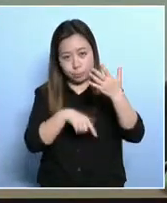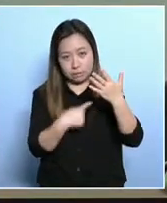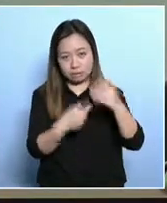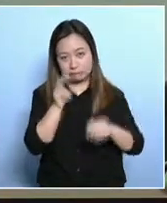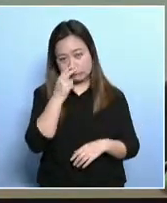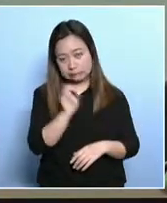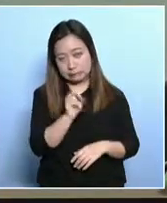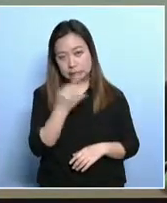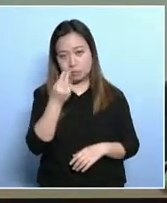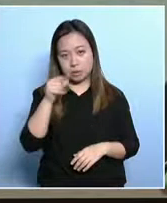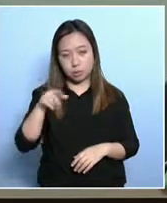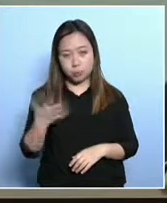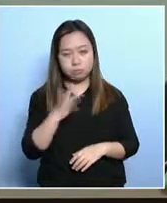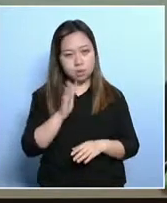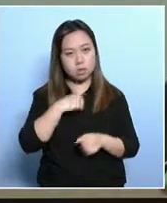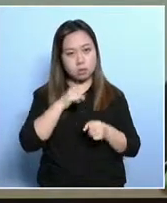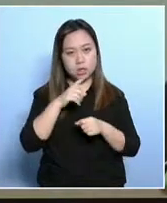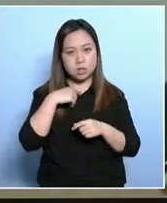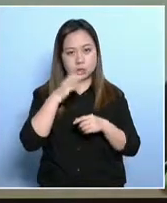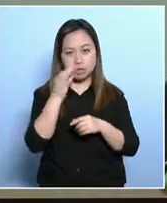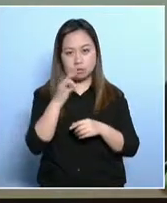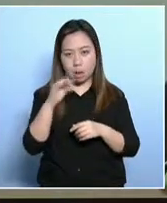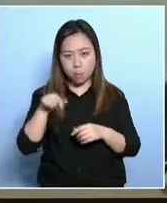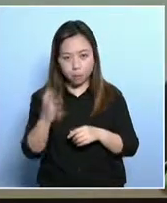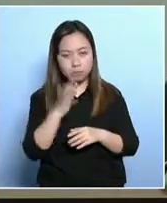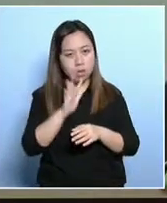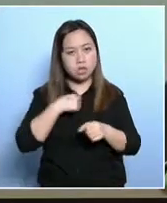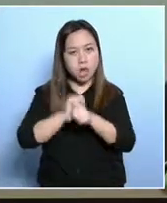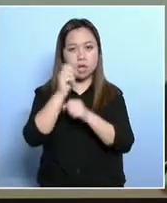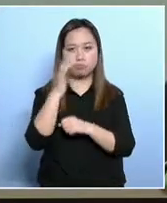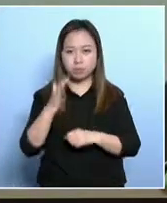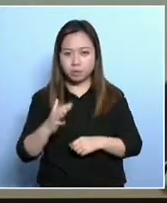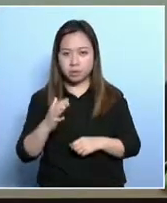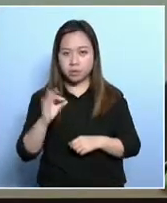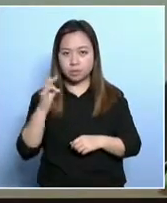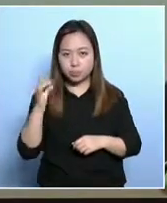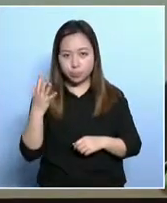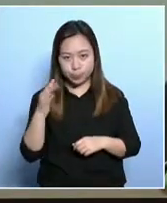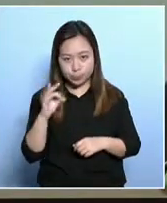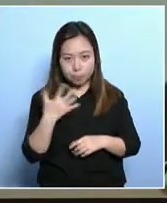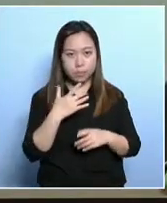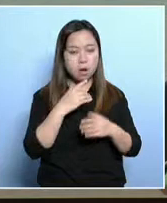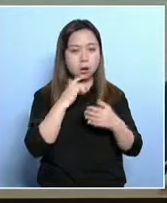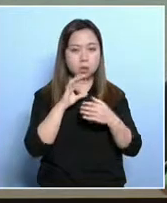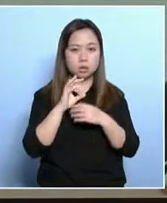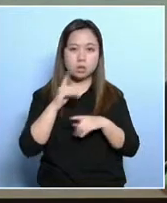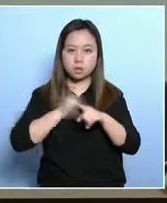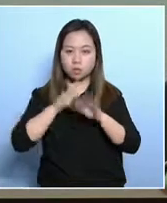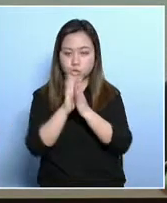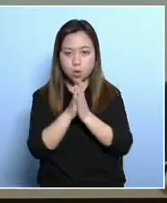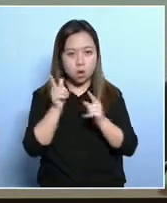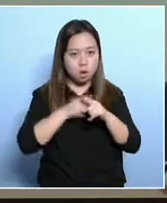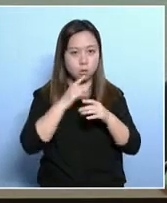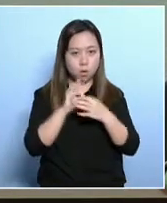the Alliance of Concerns for Wages. We think the minimum wage should be raised to $55, and